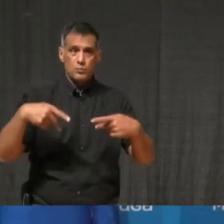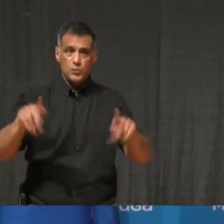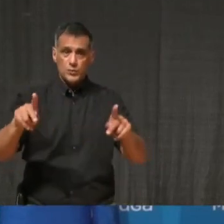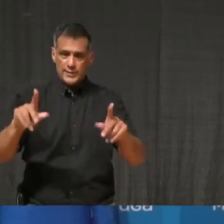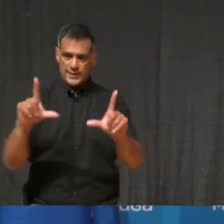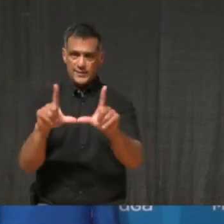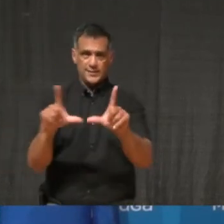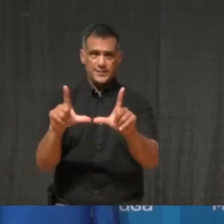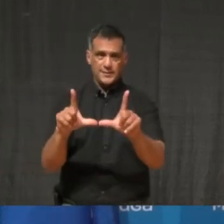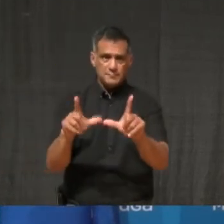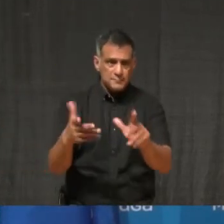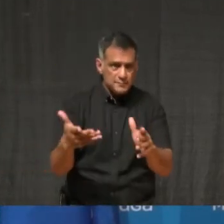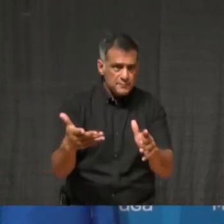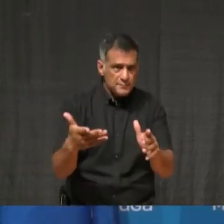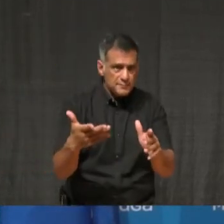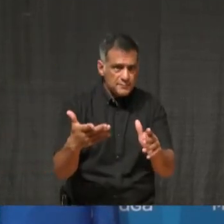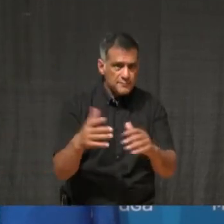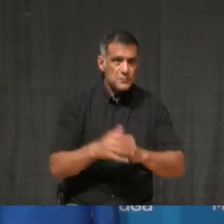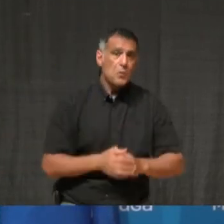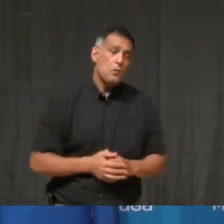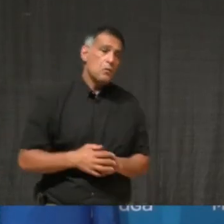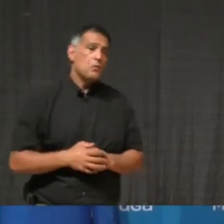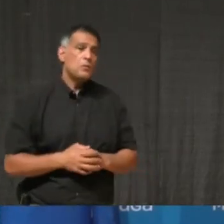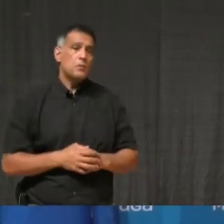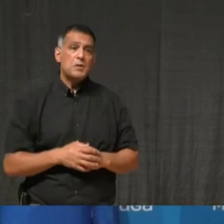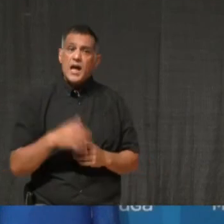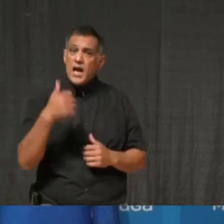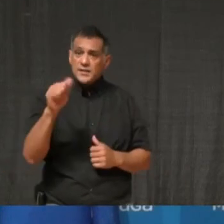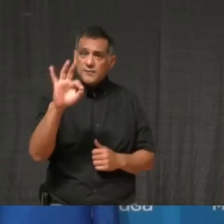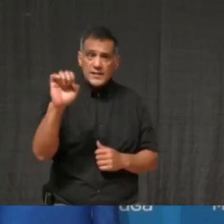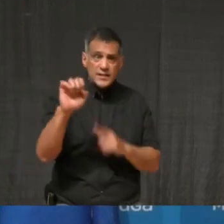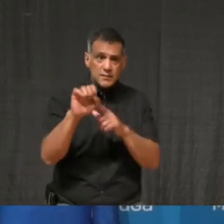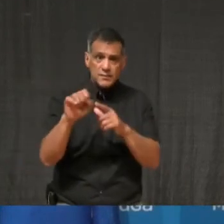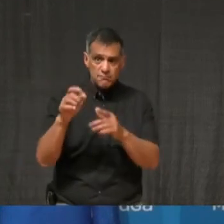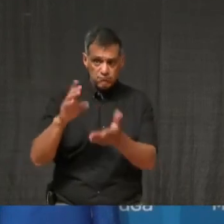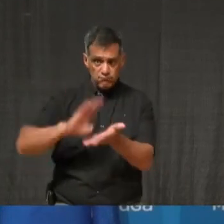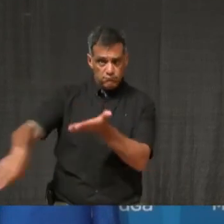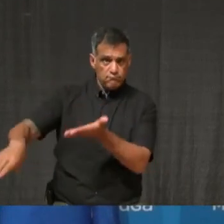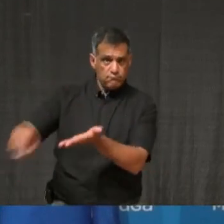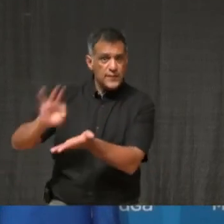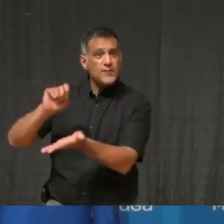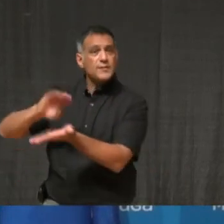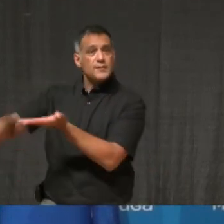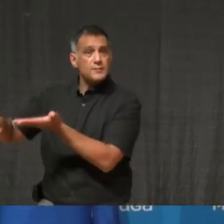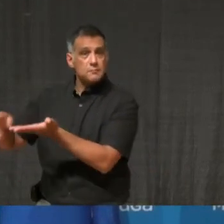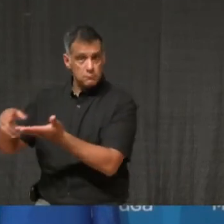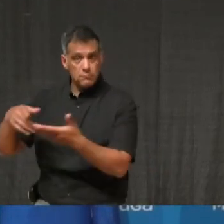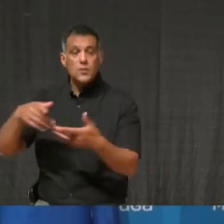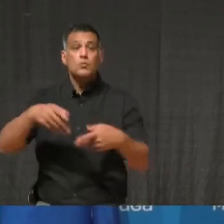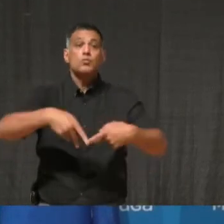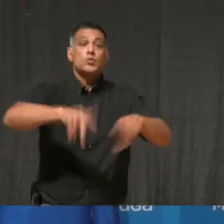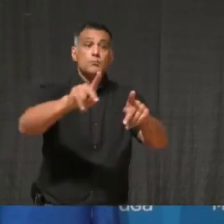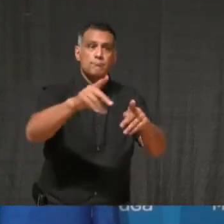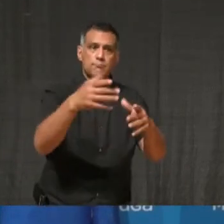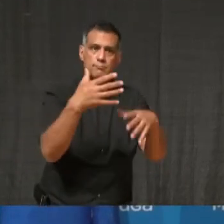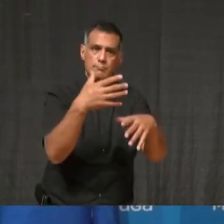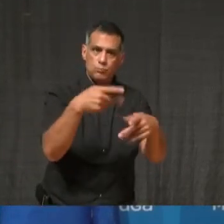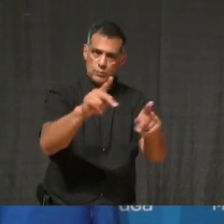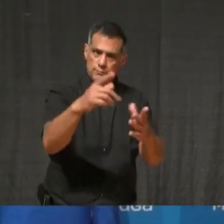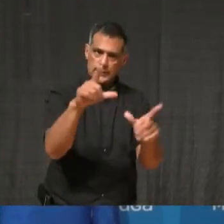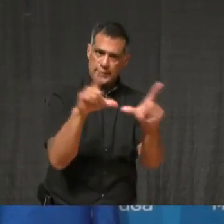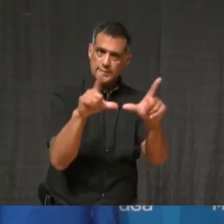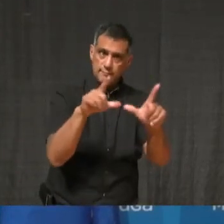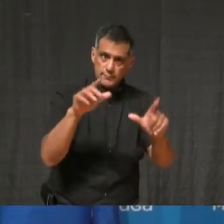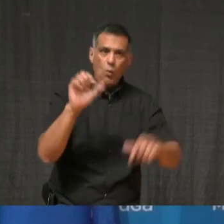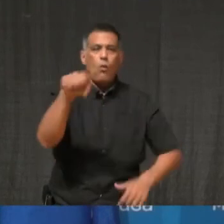let's say, waiving any fees? Yes, correct. So the program was designed to